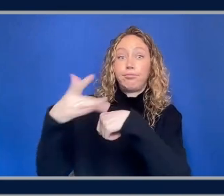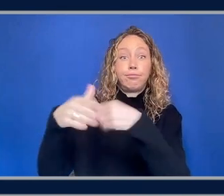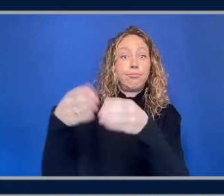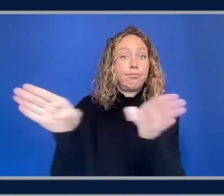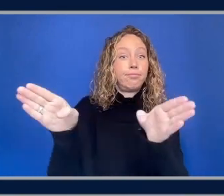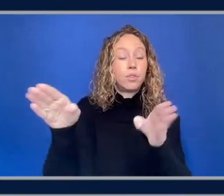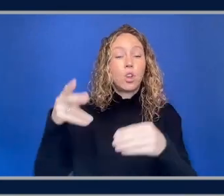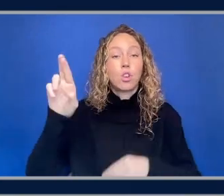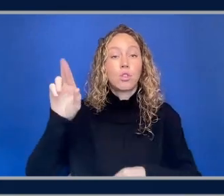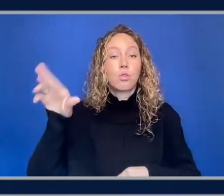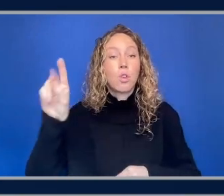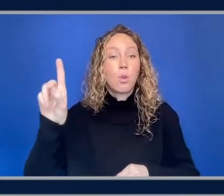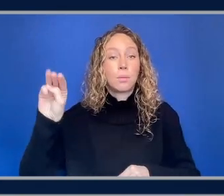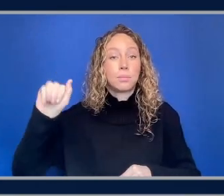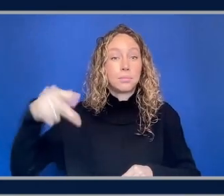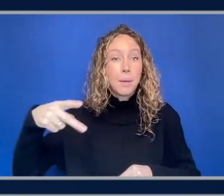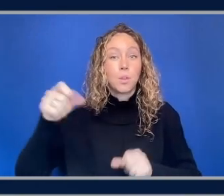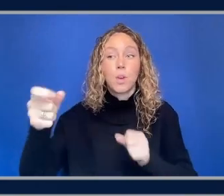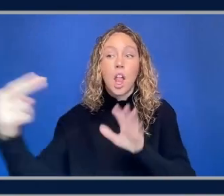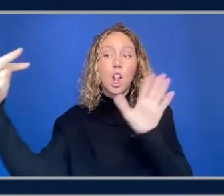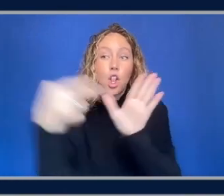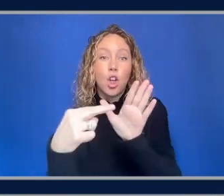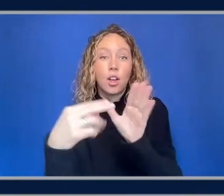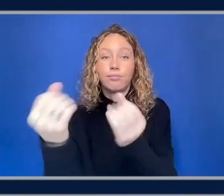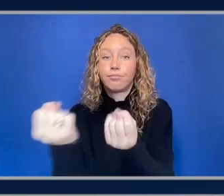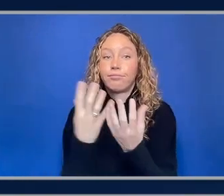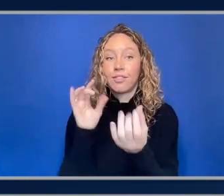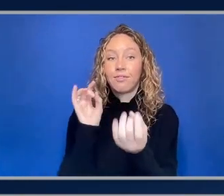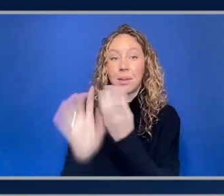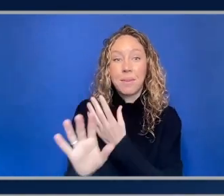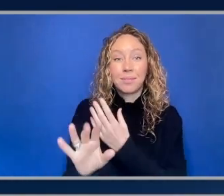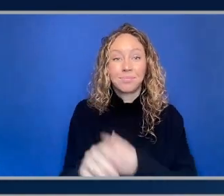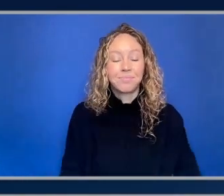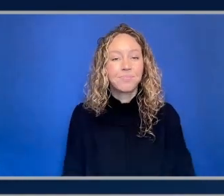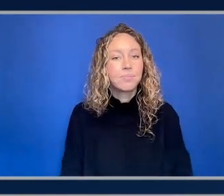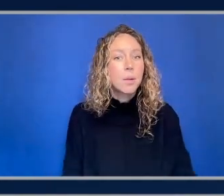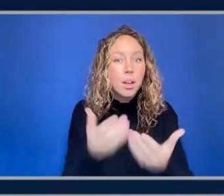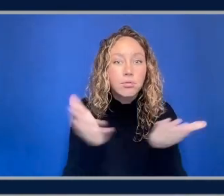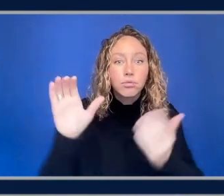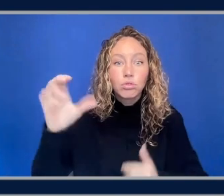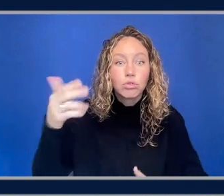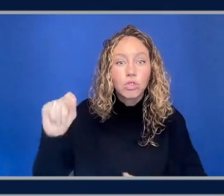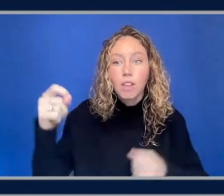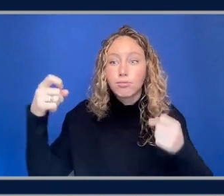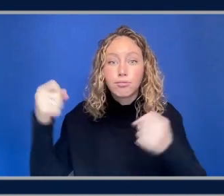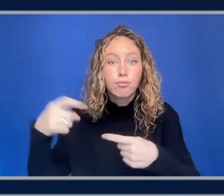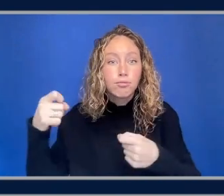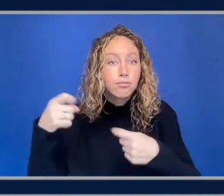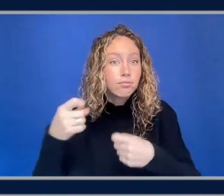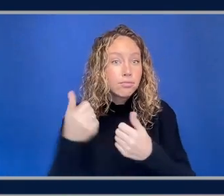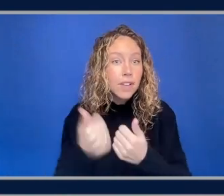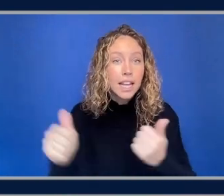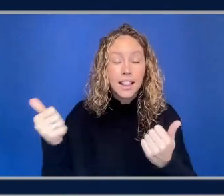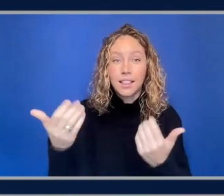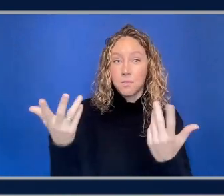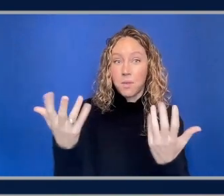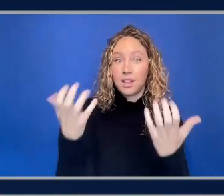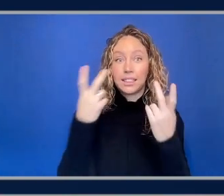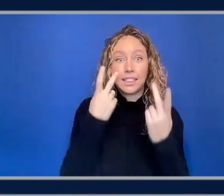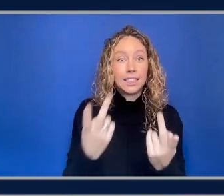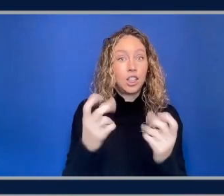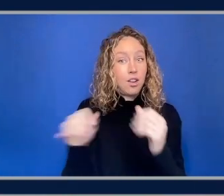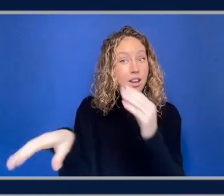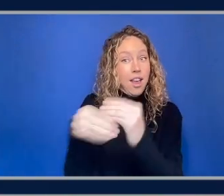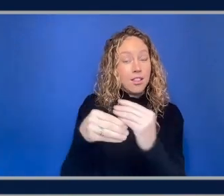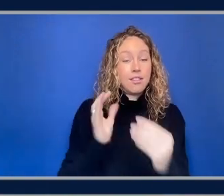yeah that sounds like a great plug for the chat in here how does this look to you all is there anything here that you think you would like to also see that could be added to the roadmap